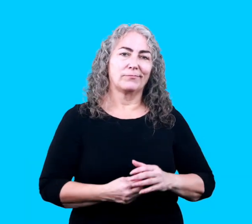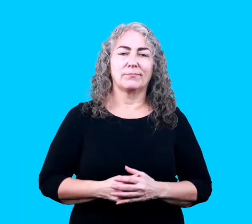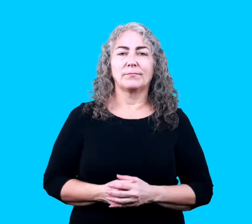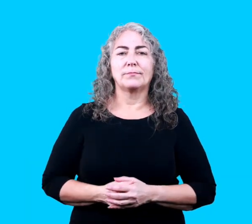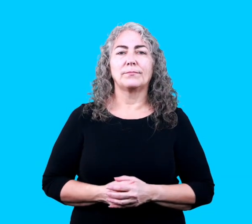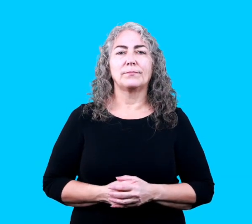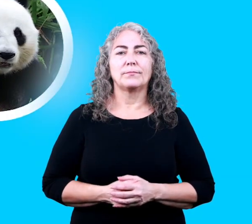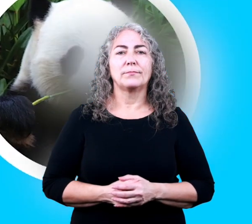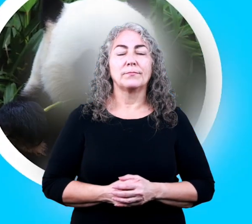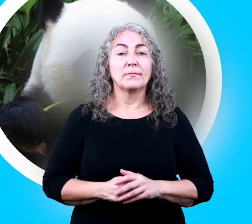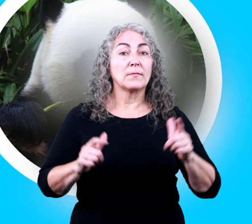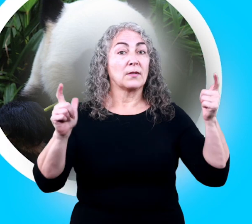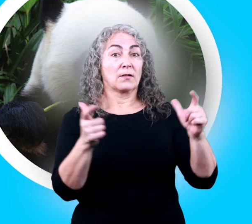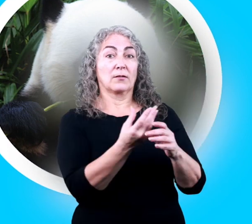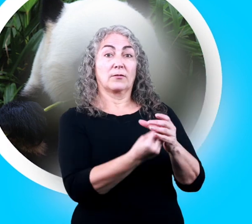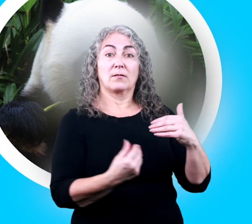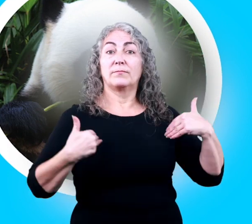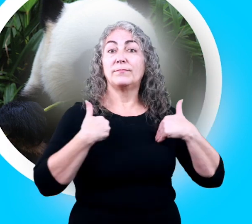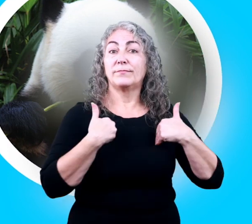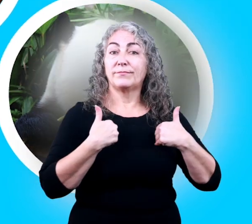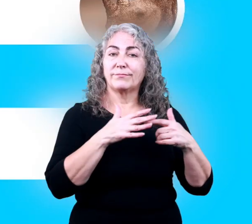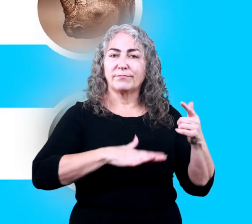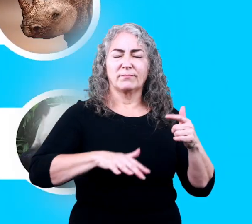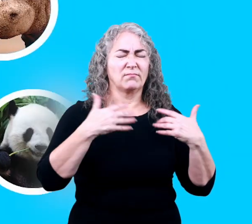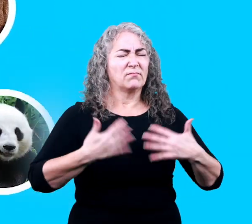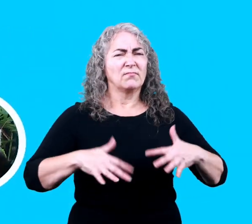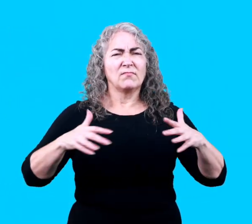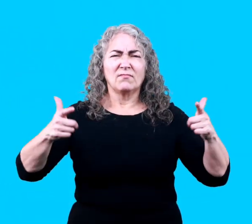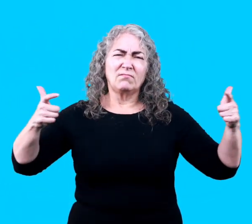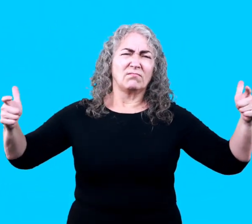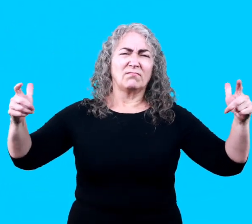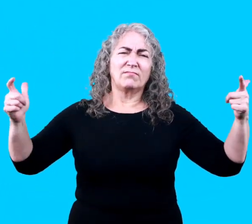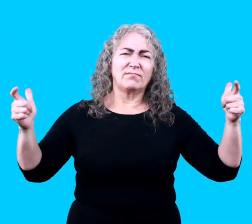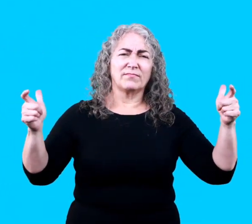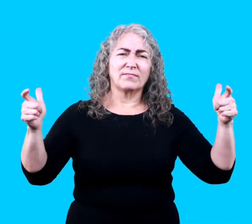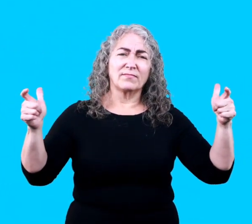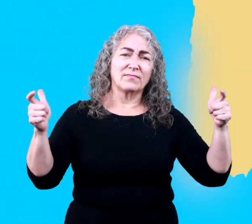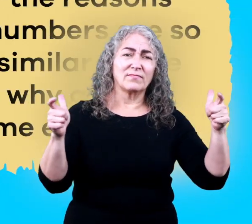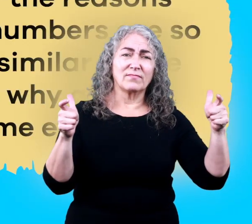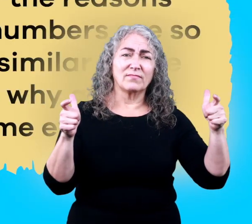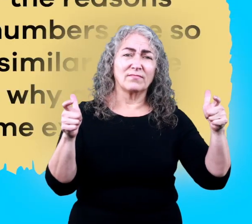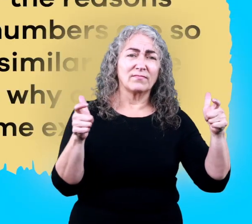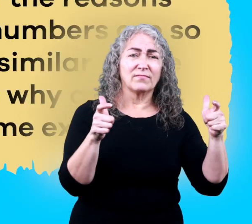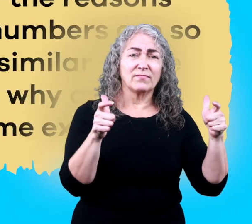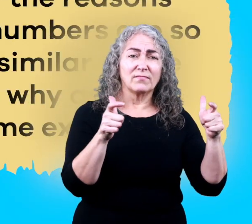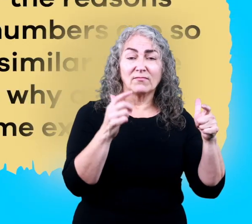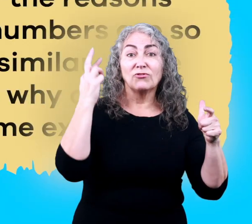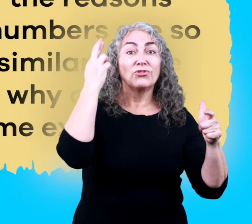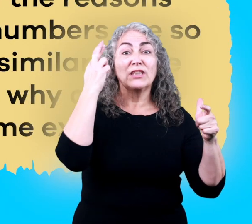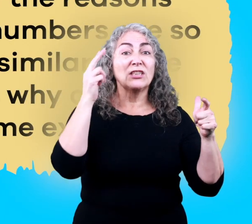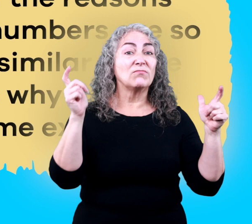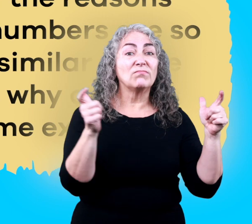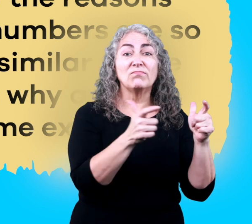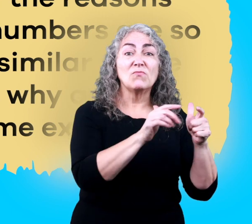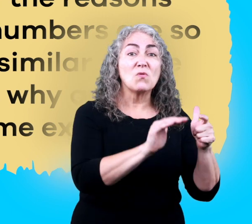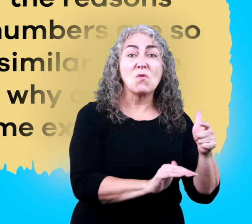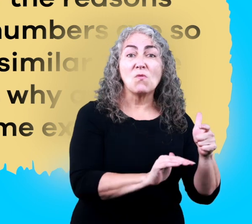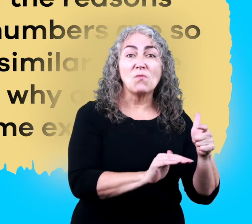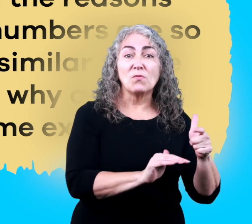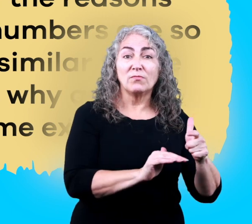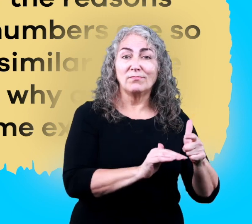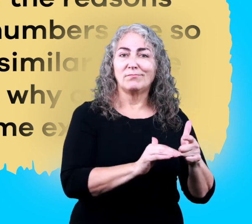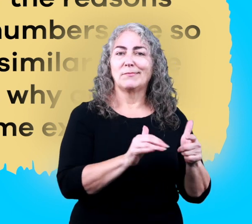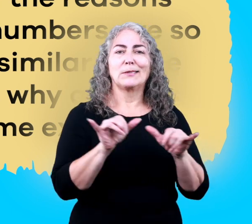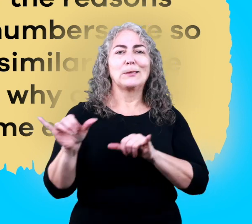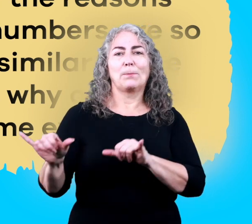endangered animals have super low populations and most of the reasons why the numbers are